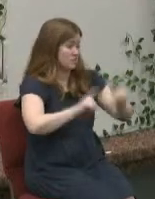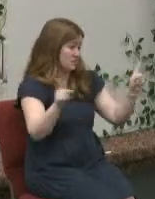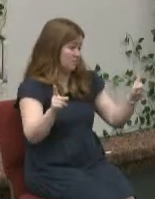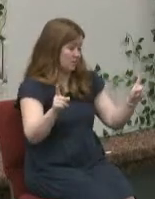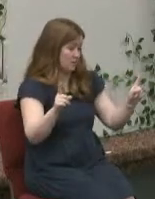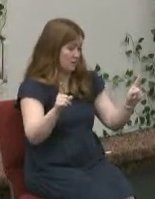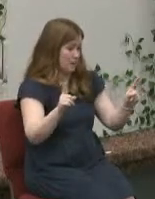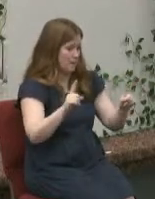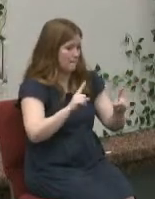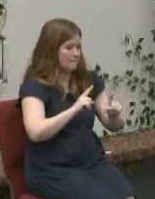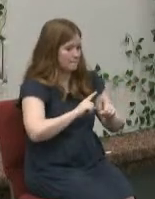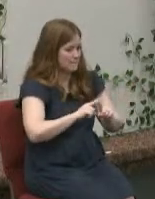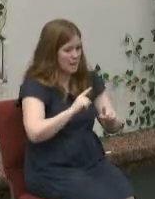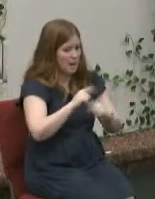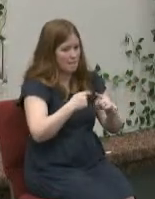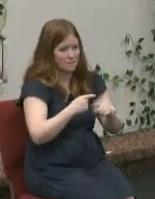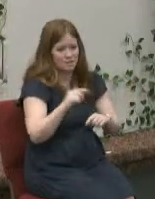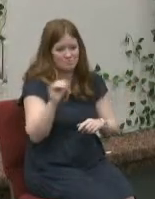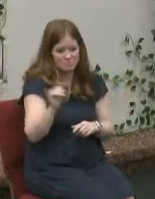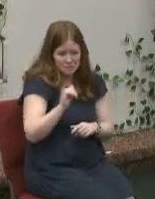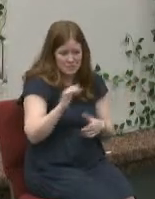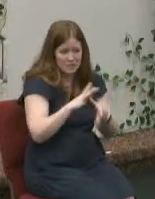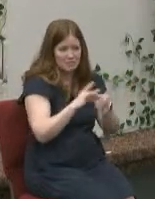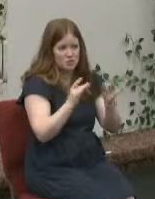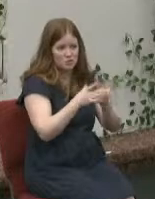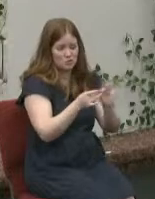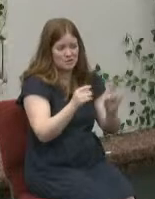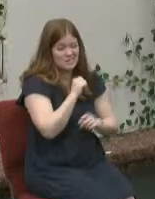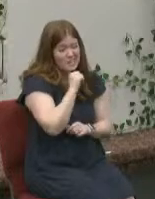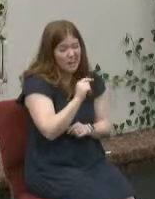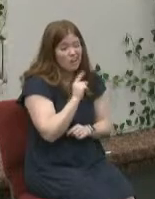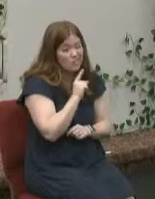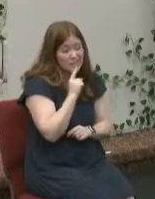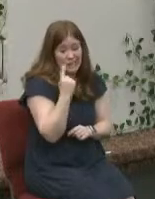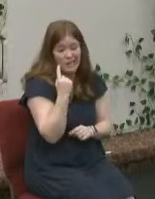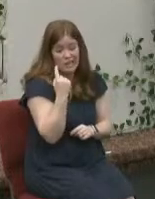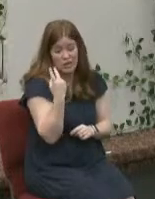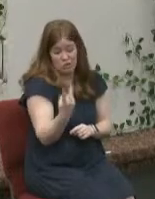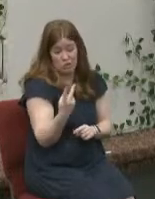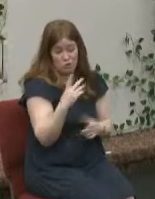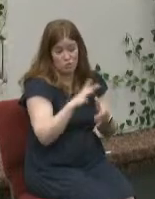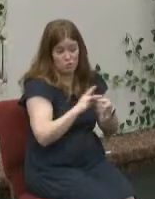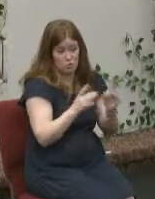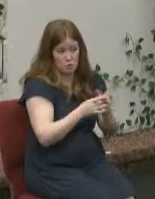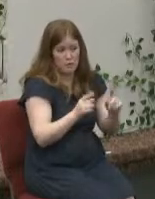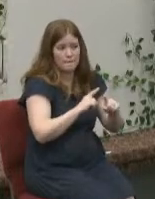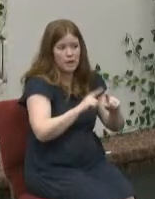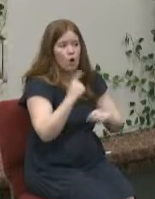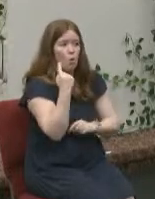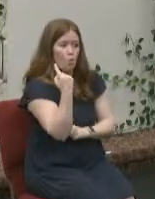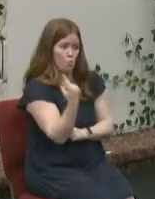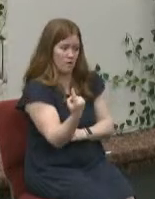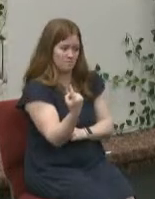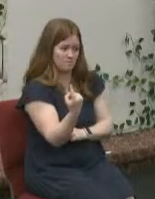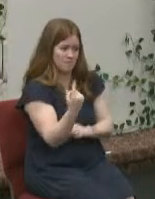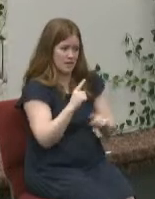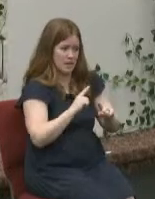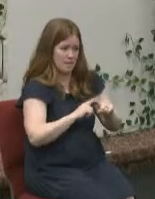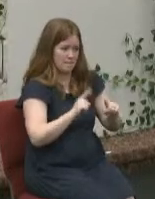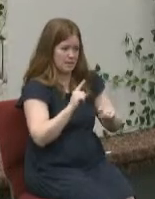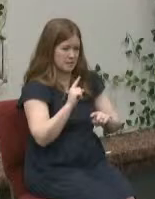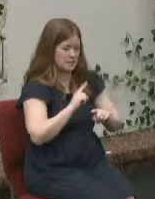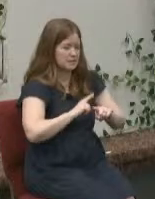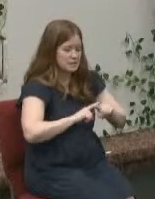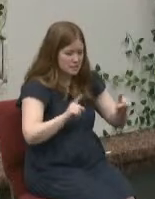the same story they're not two stories here ultimately today one story but different responses